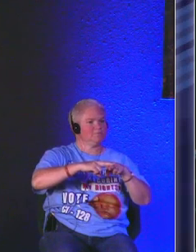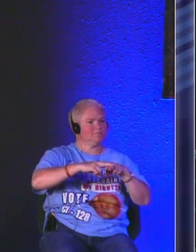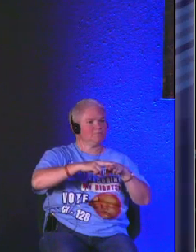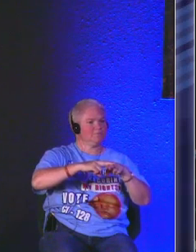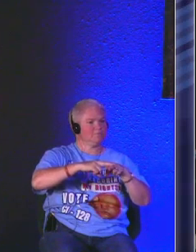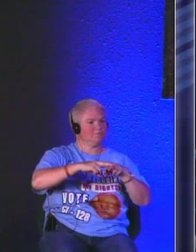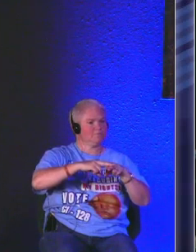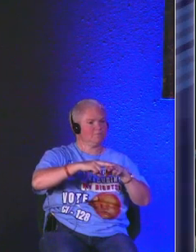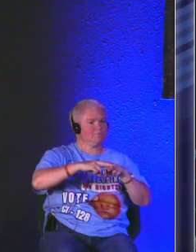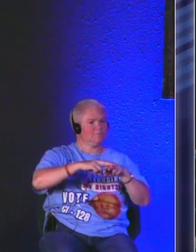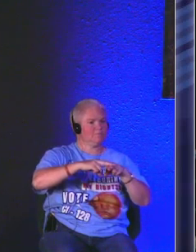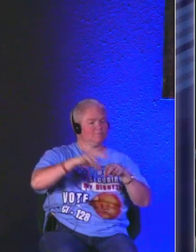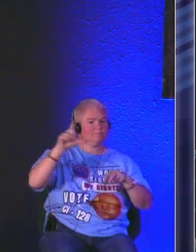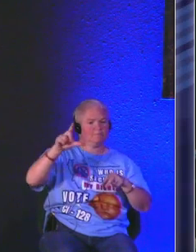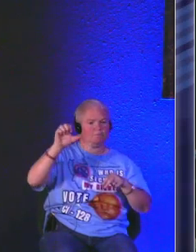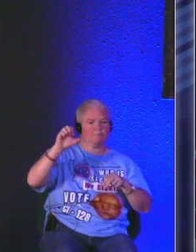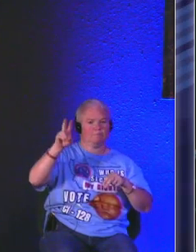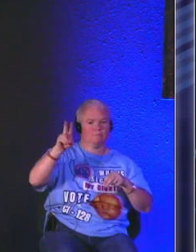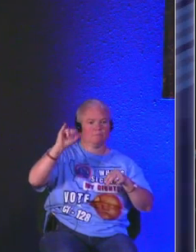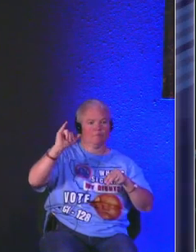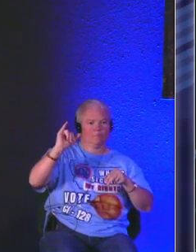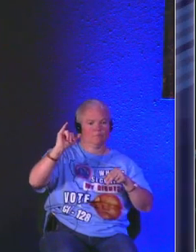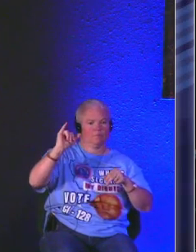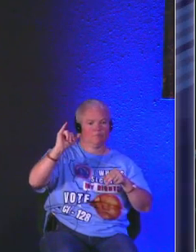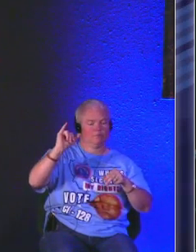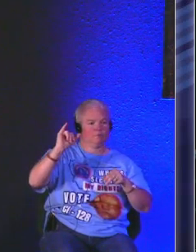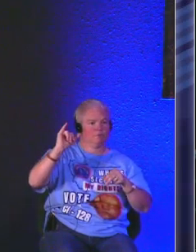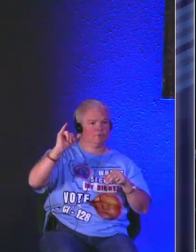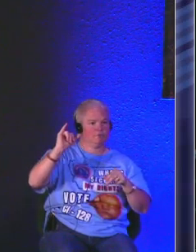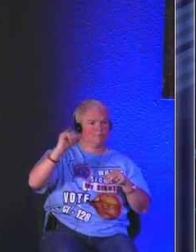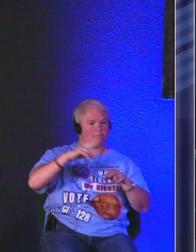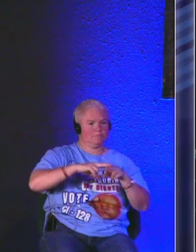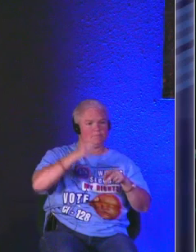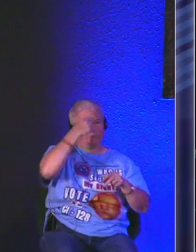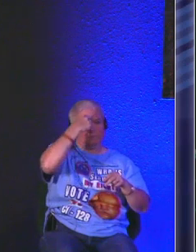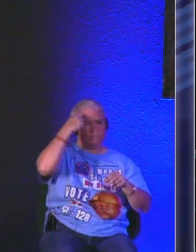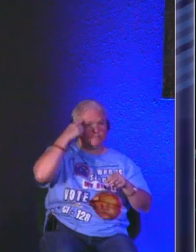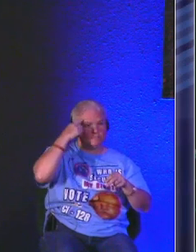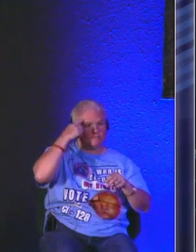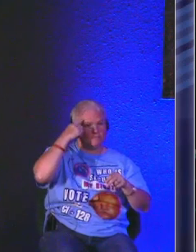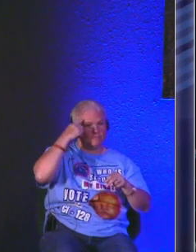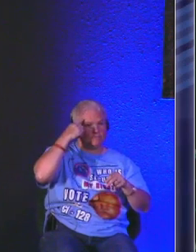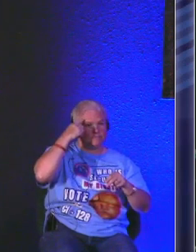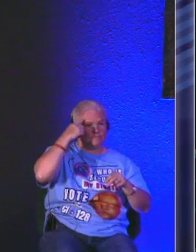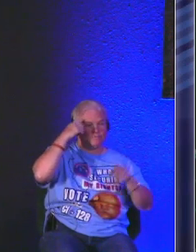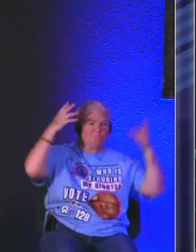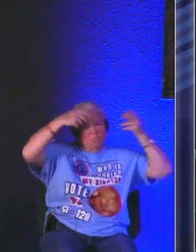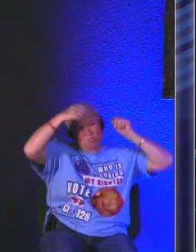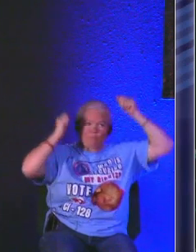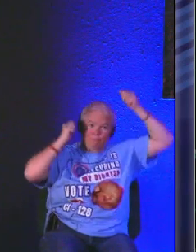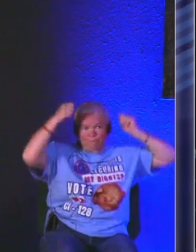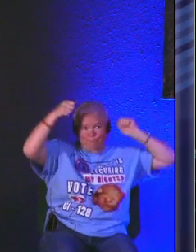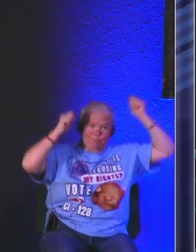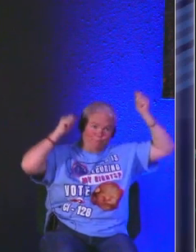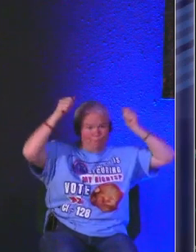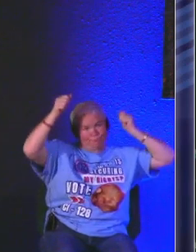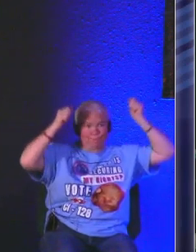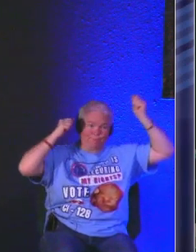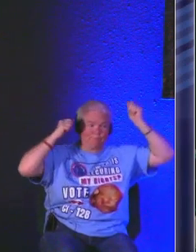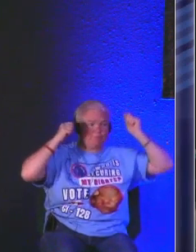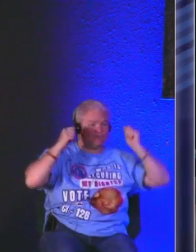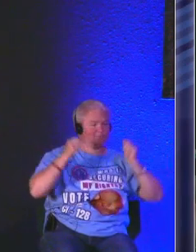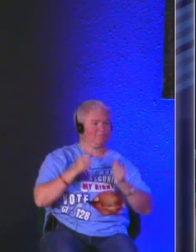mr uh levi his is the black he has the funky hat we figured